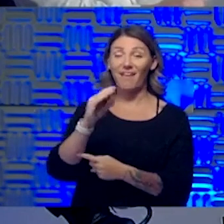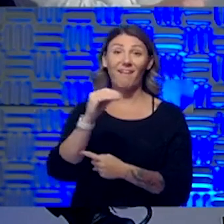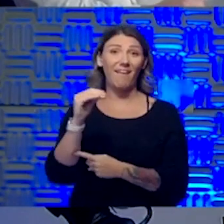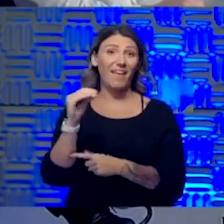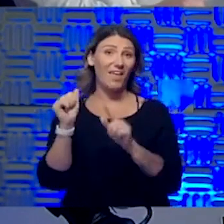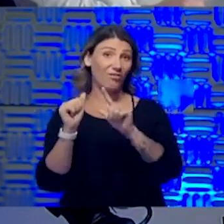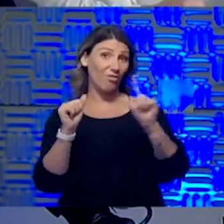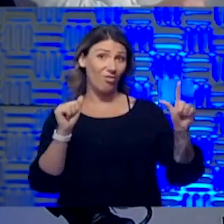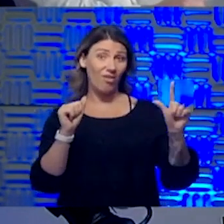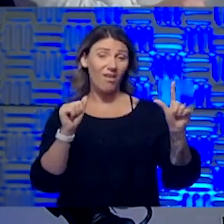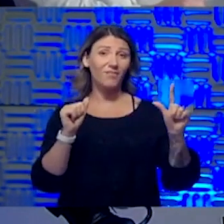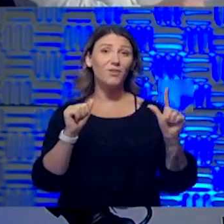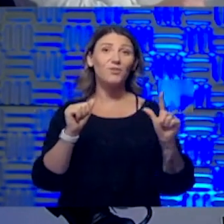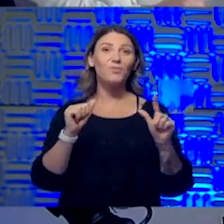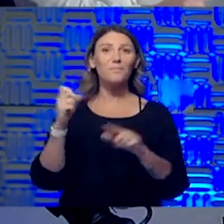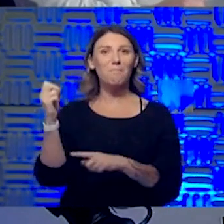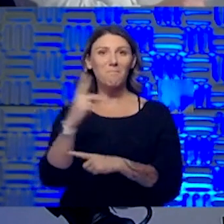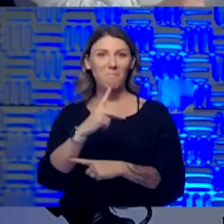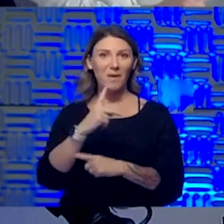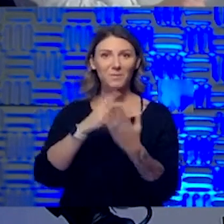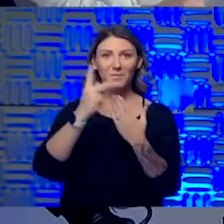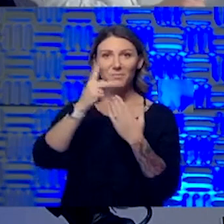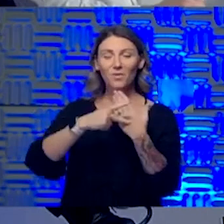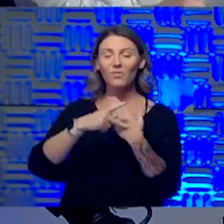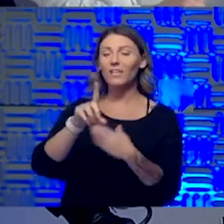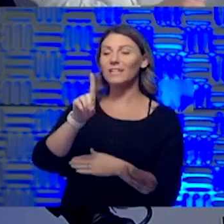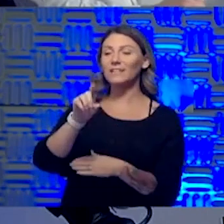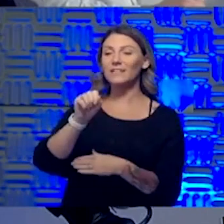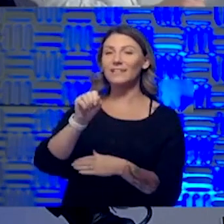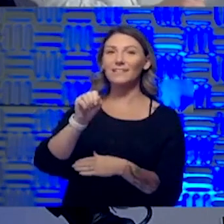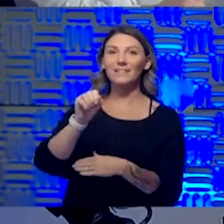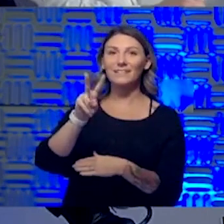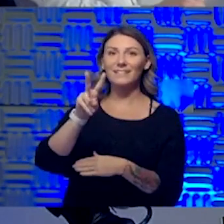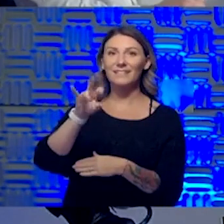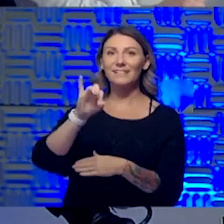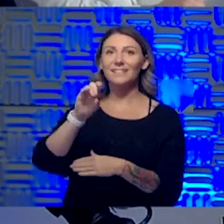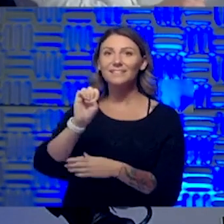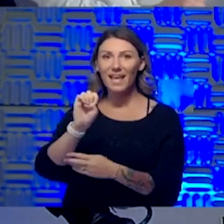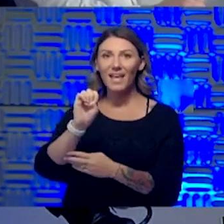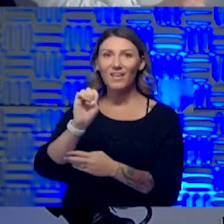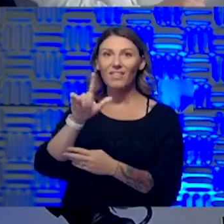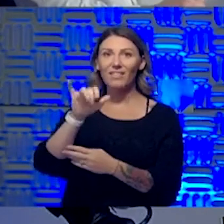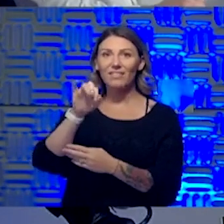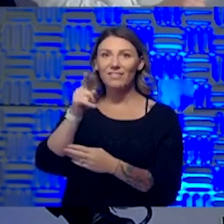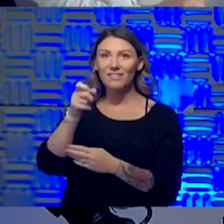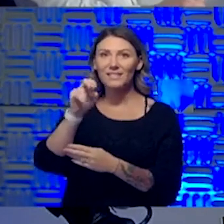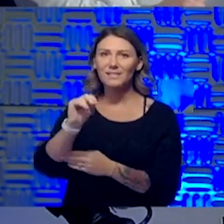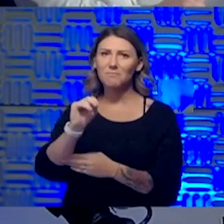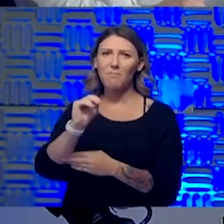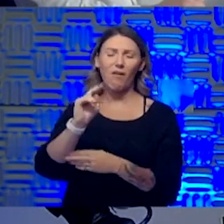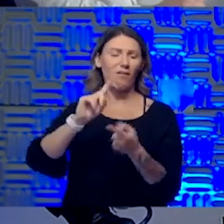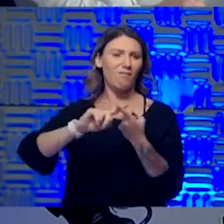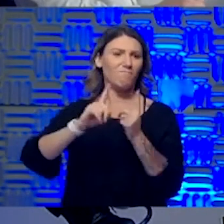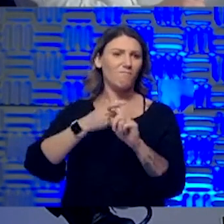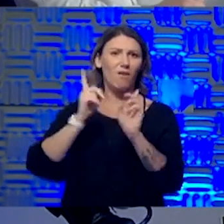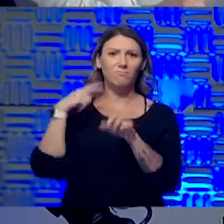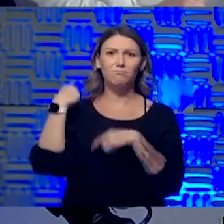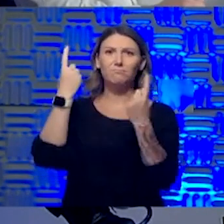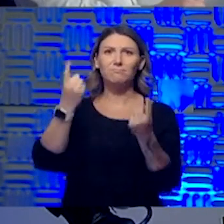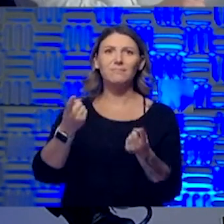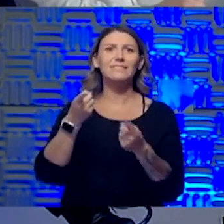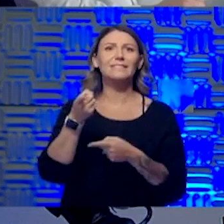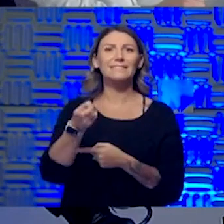returning to our program today, is Dave Lisbon, a longtime friend of mine and one of our outstanding emergency room physicians.